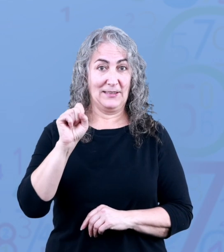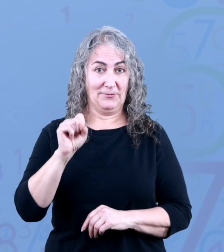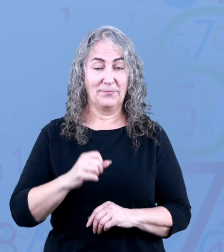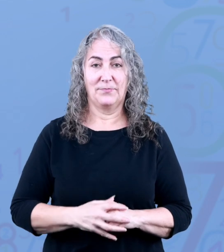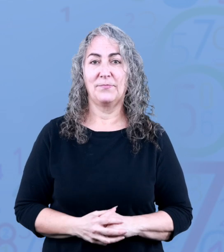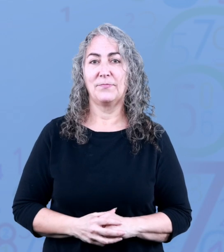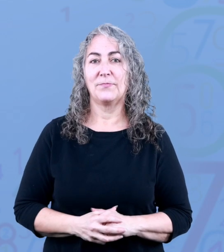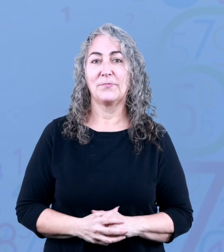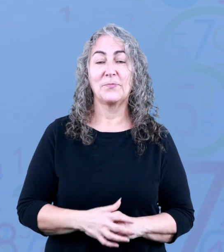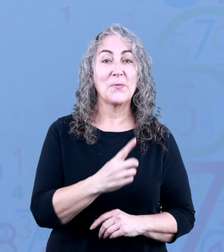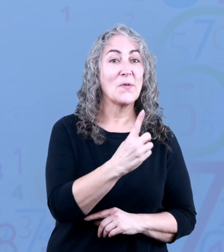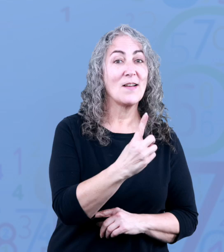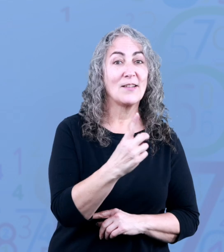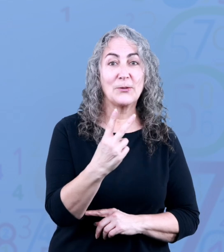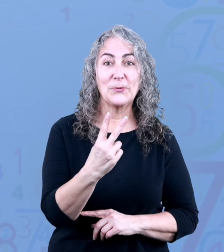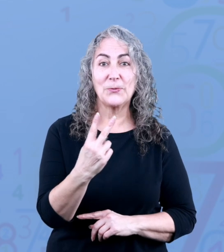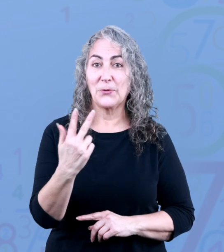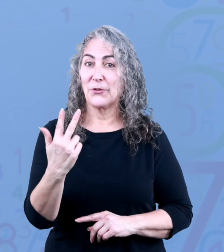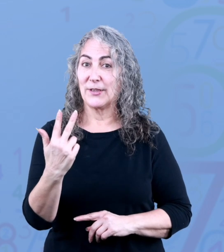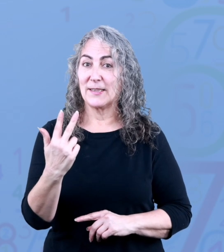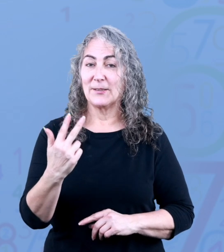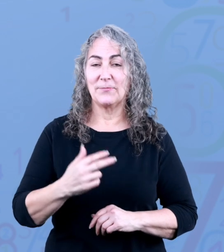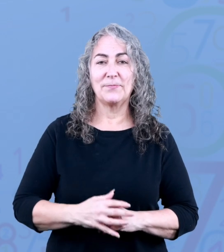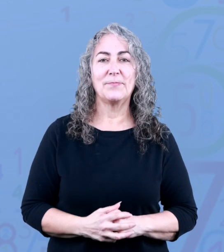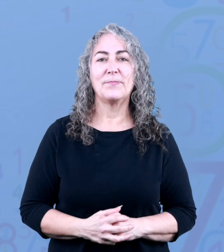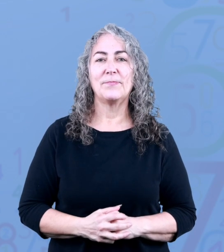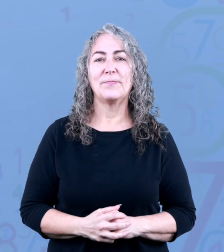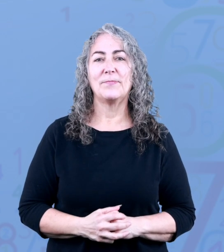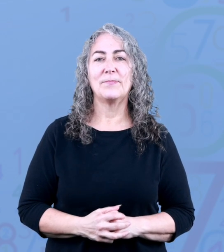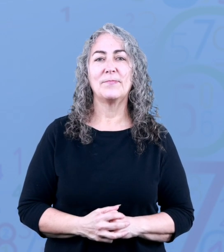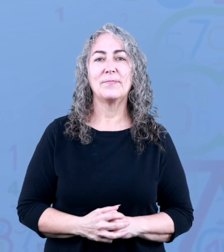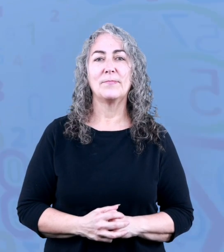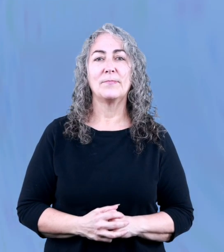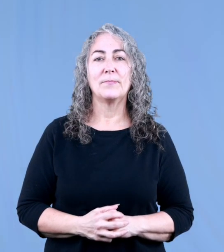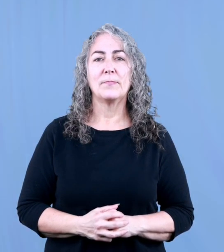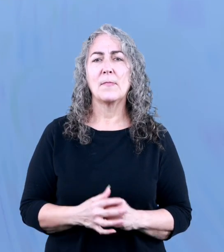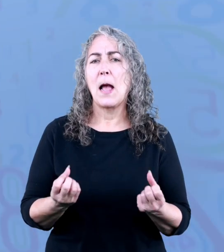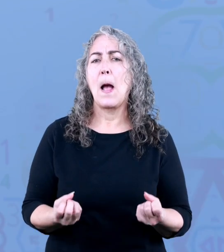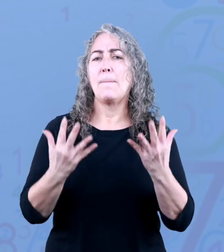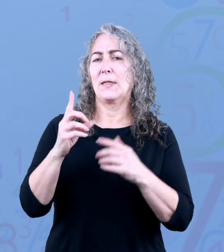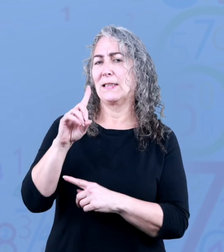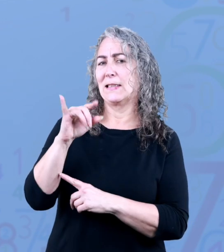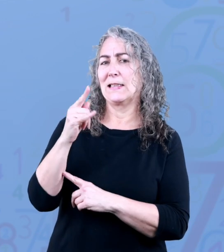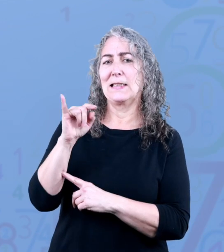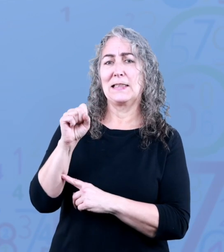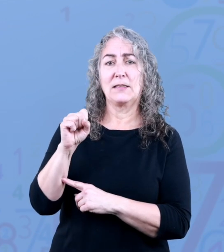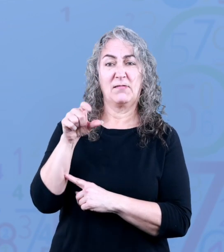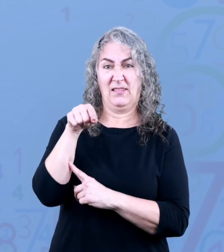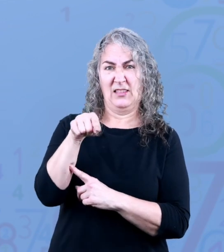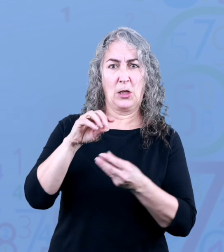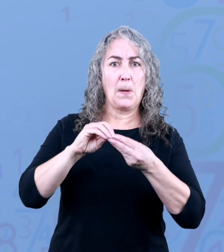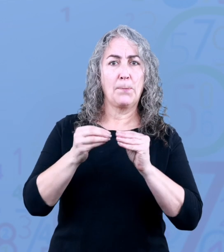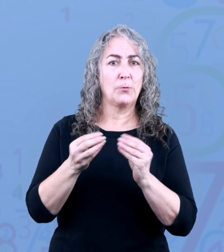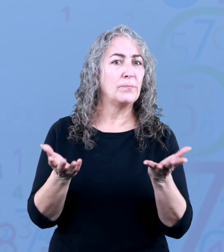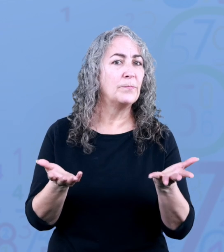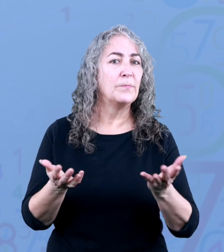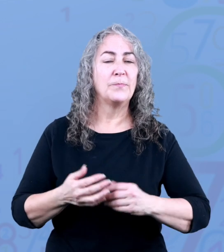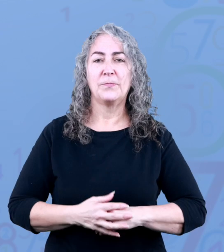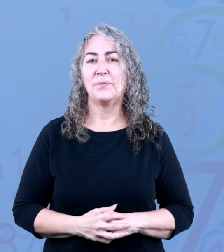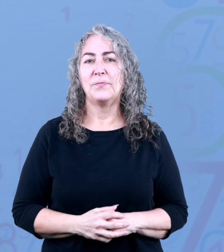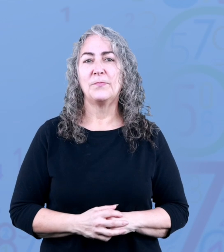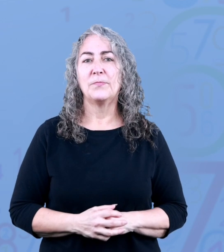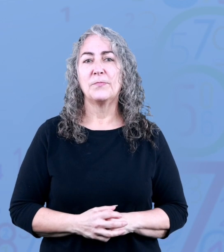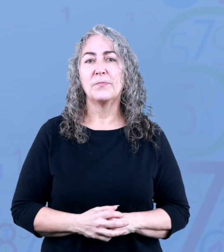digits one two three how many digits are in this number